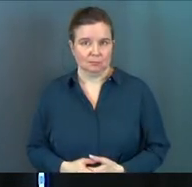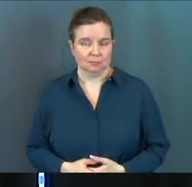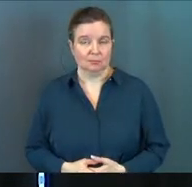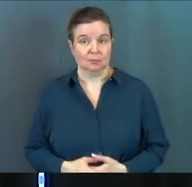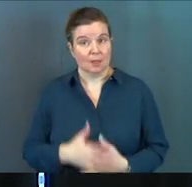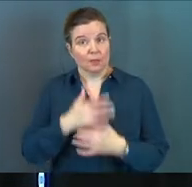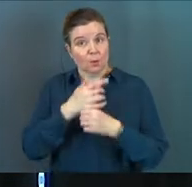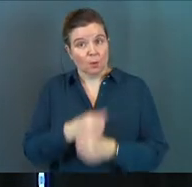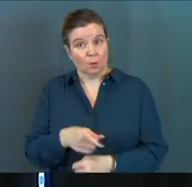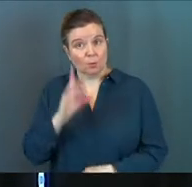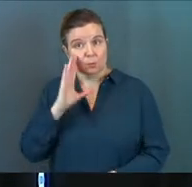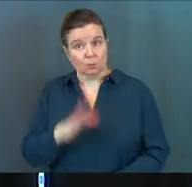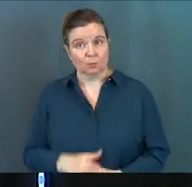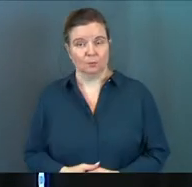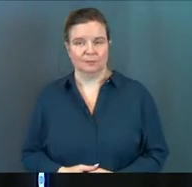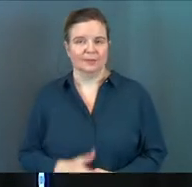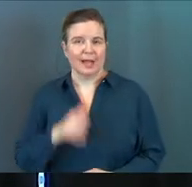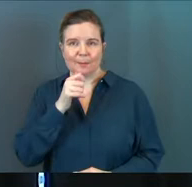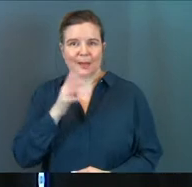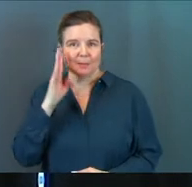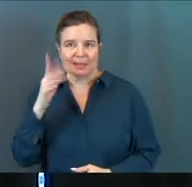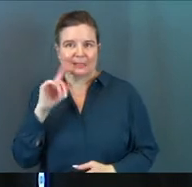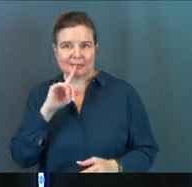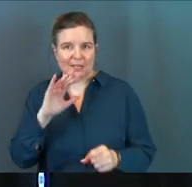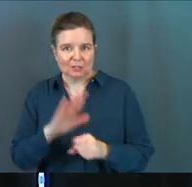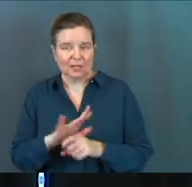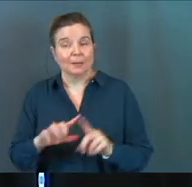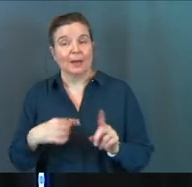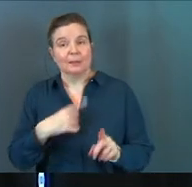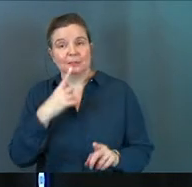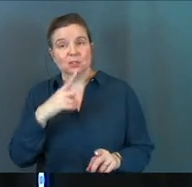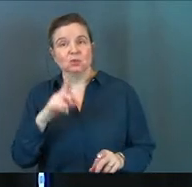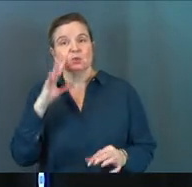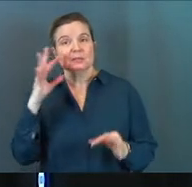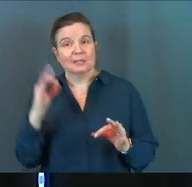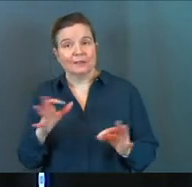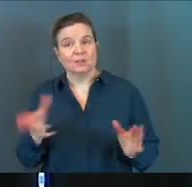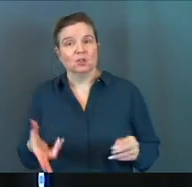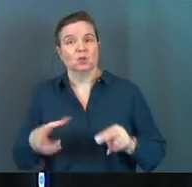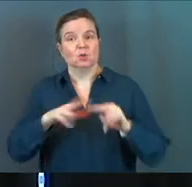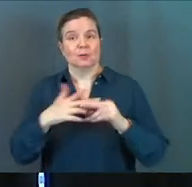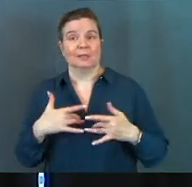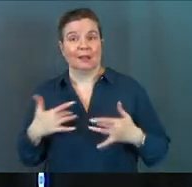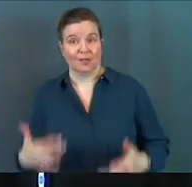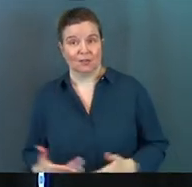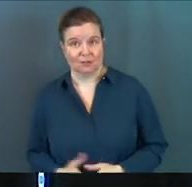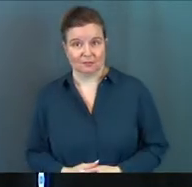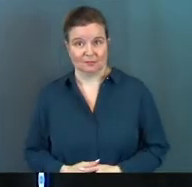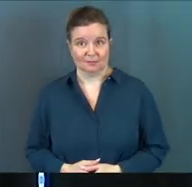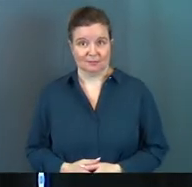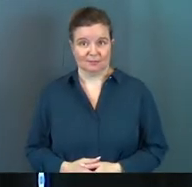And they'll trust you. I'm not making that as a guarantee. I'm saying you definitely increase the likelihood.